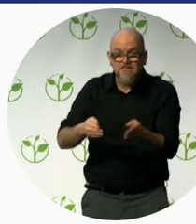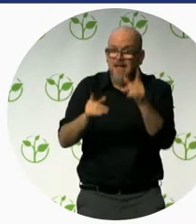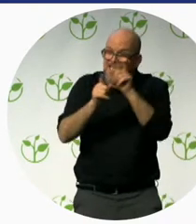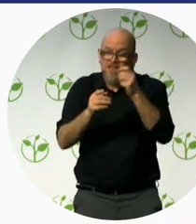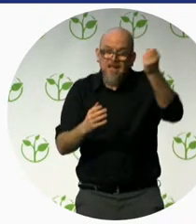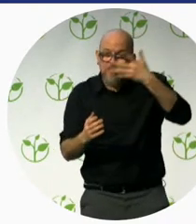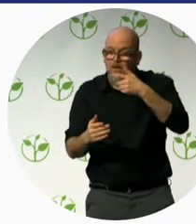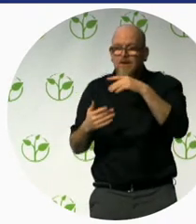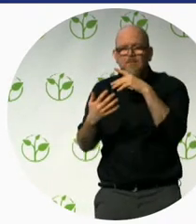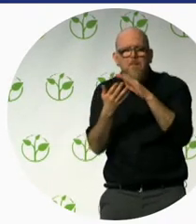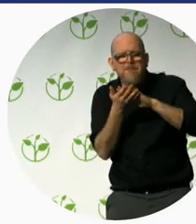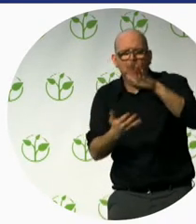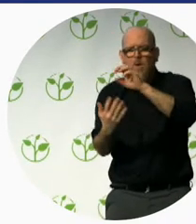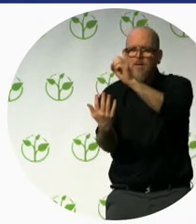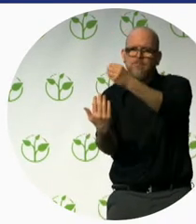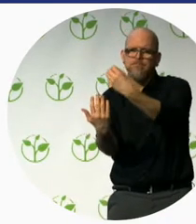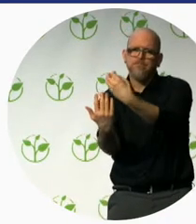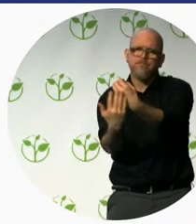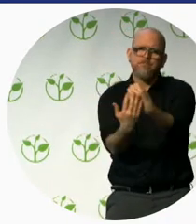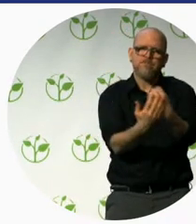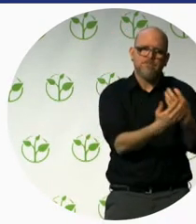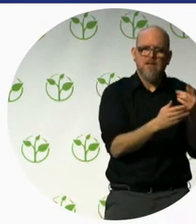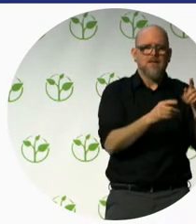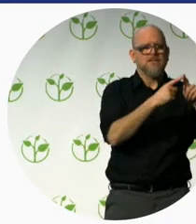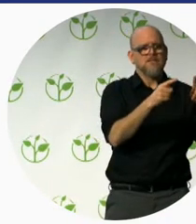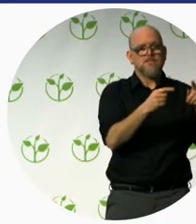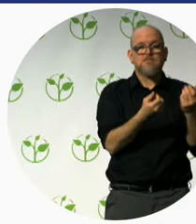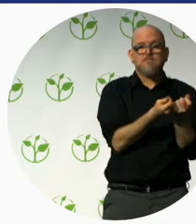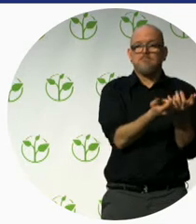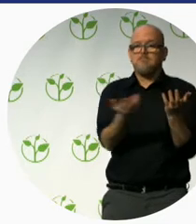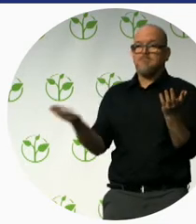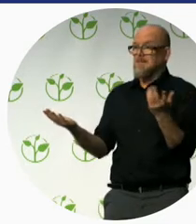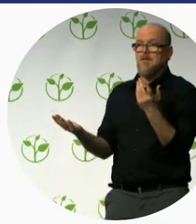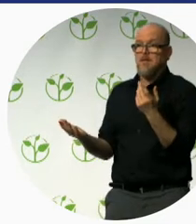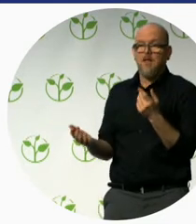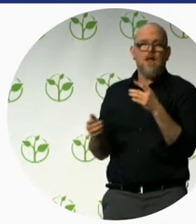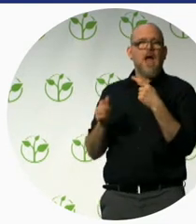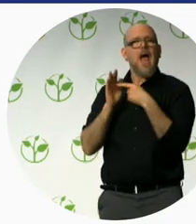museum, et cetera. So everybody will